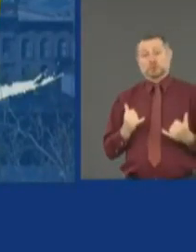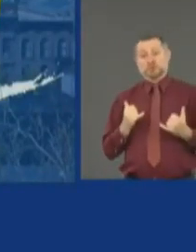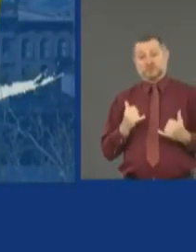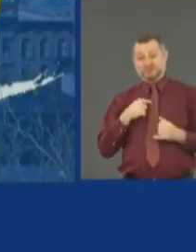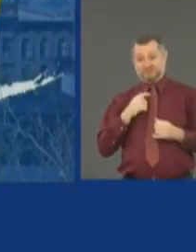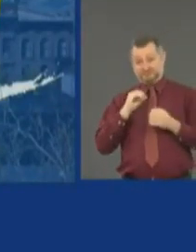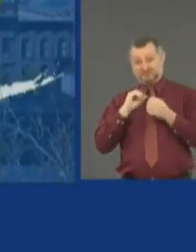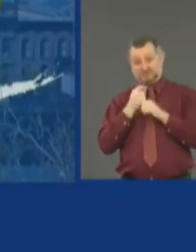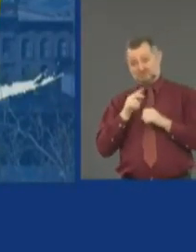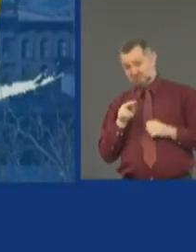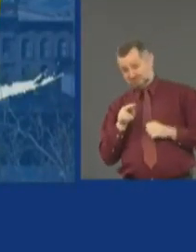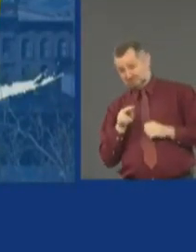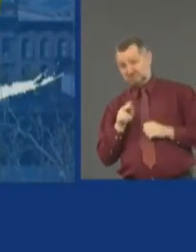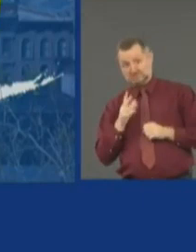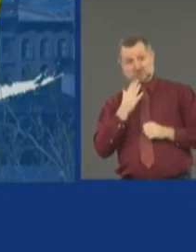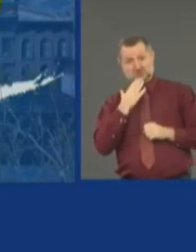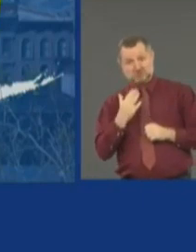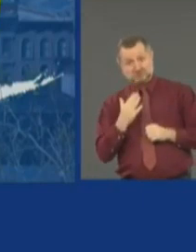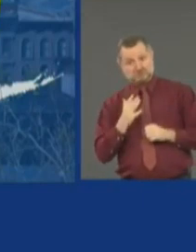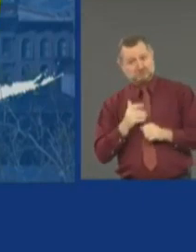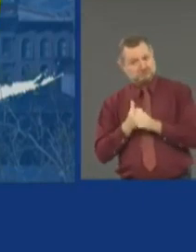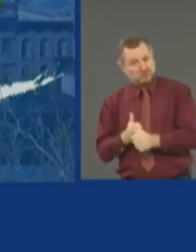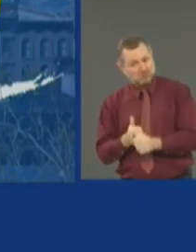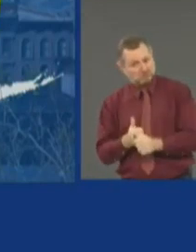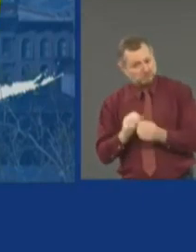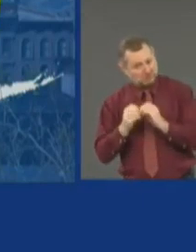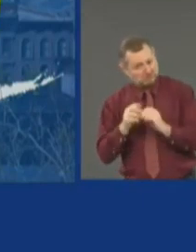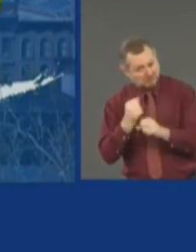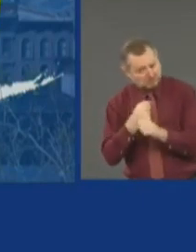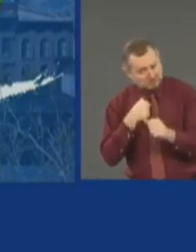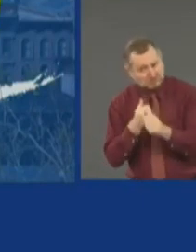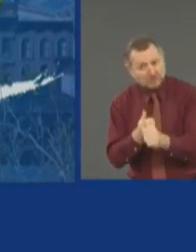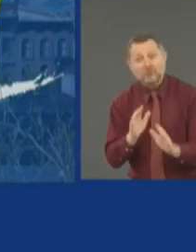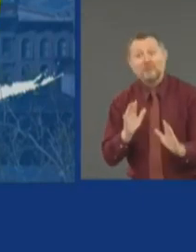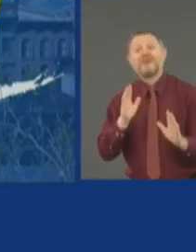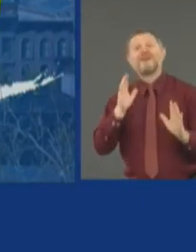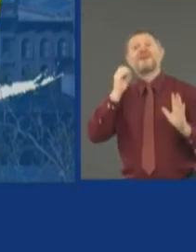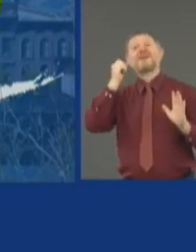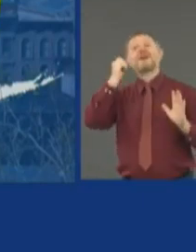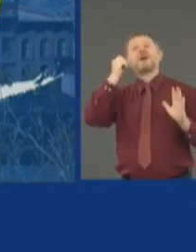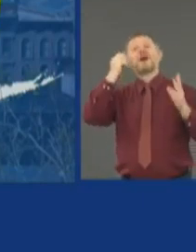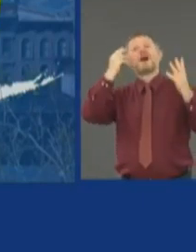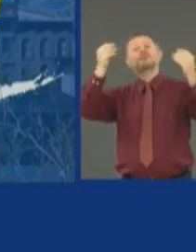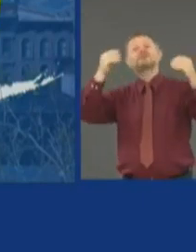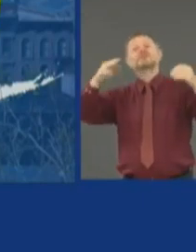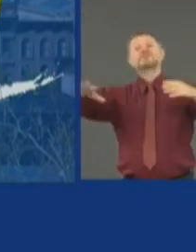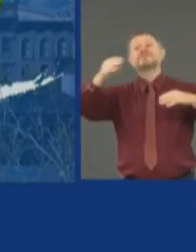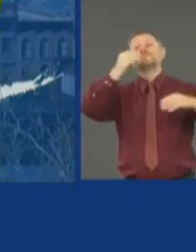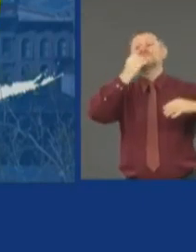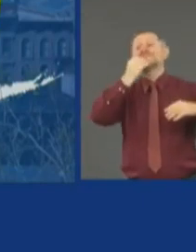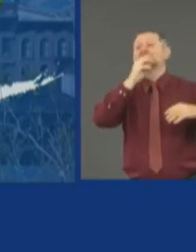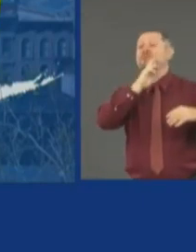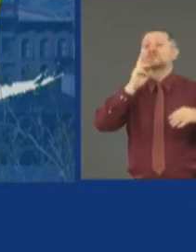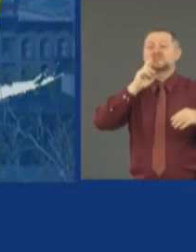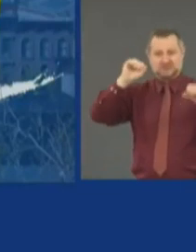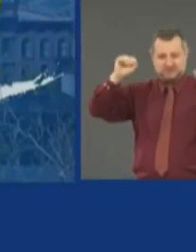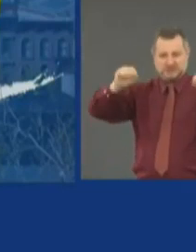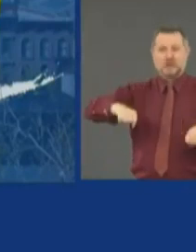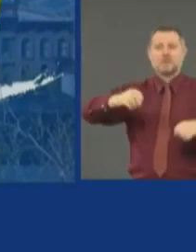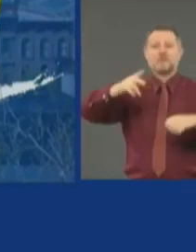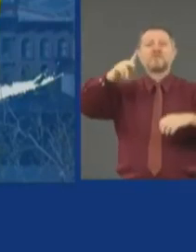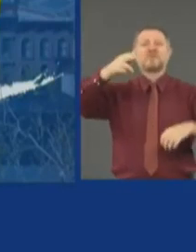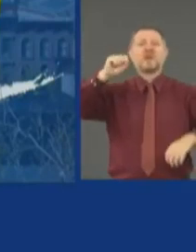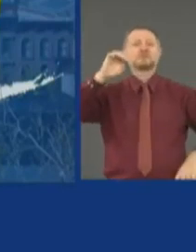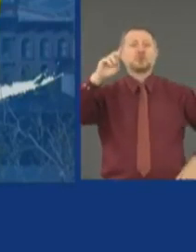on the data that we have. We're going to go to outdoor dining as part of phase two. And that